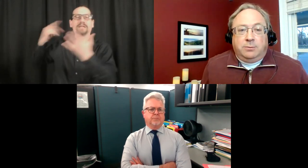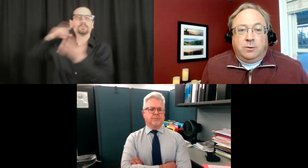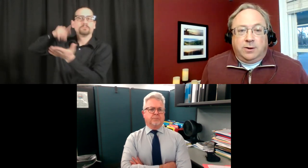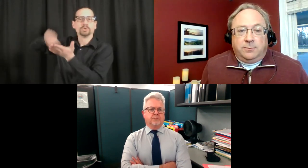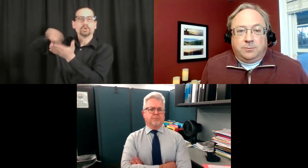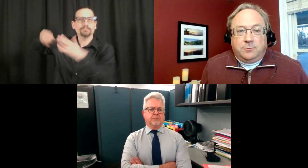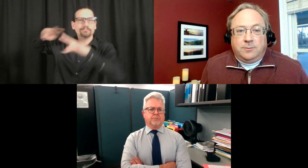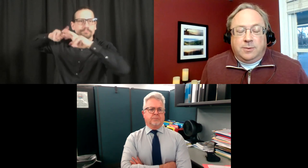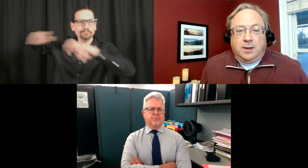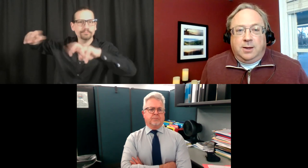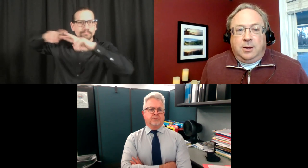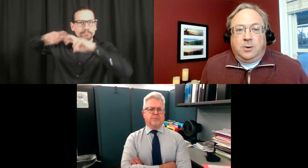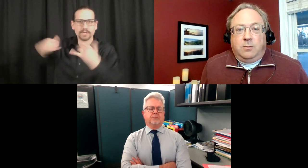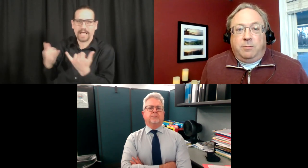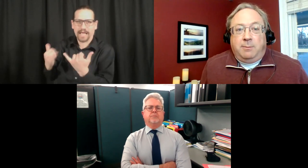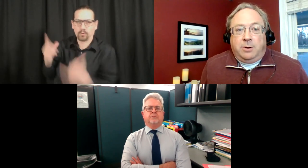be proven.